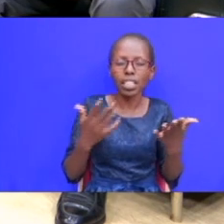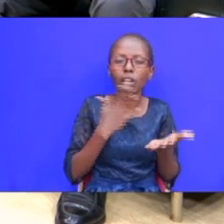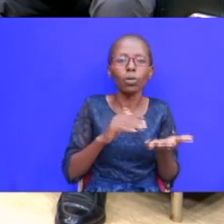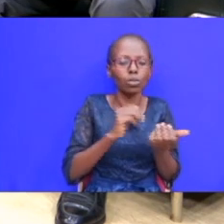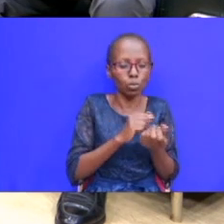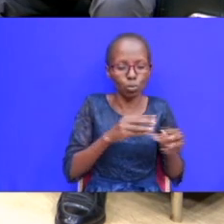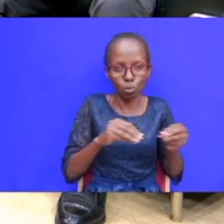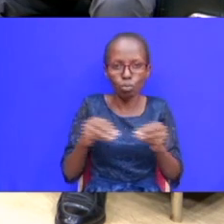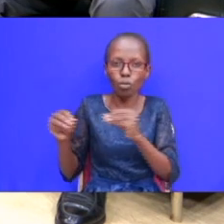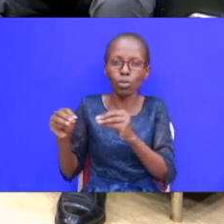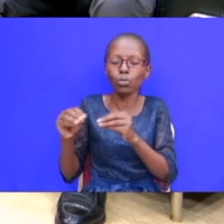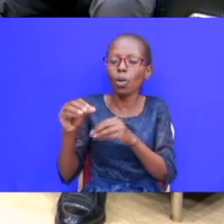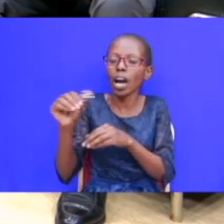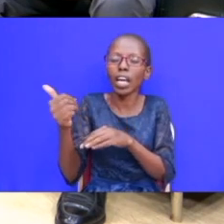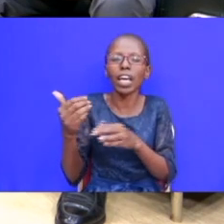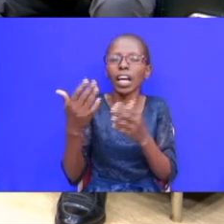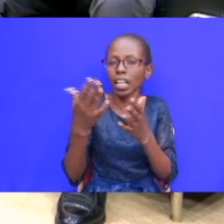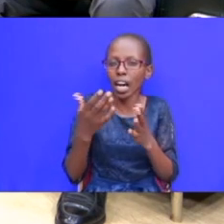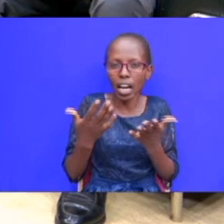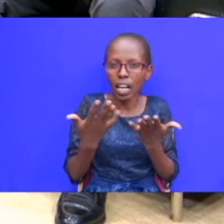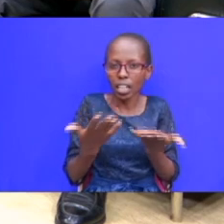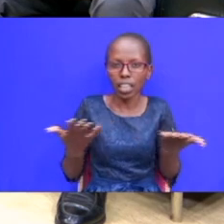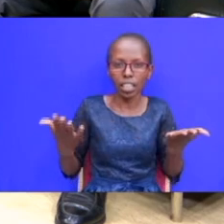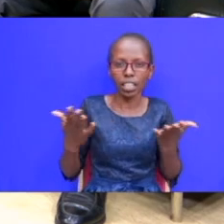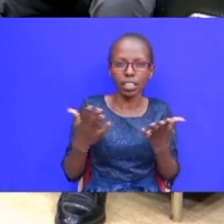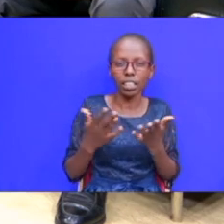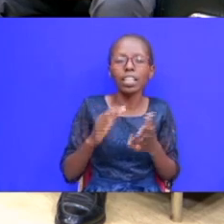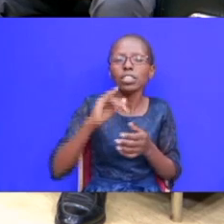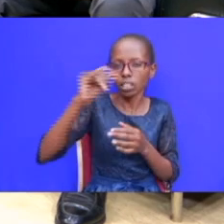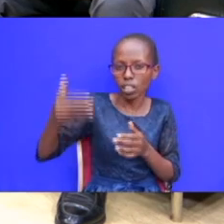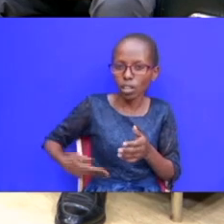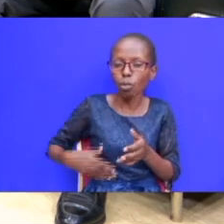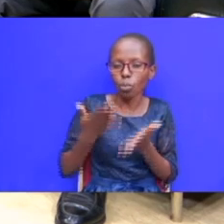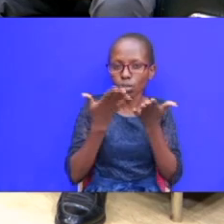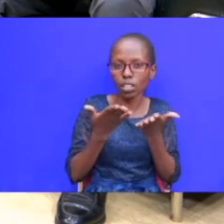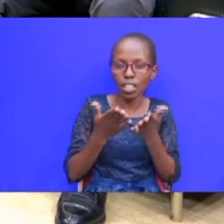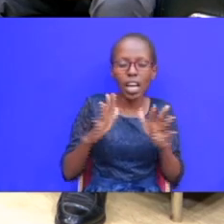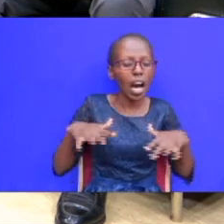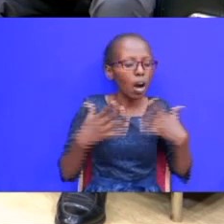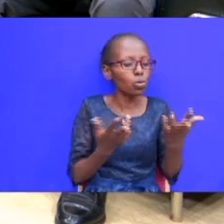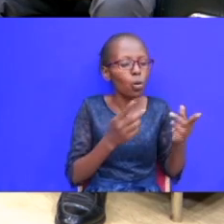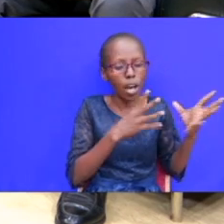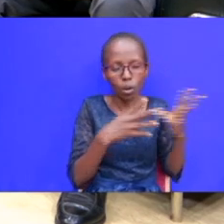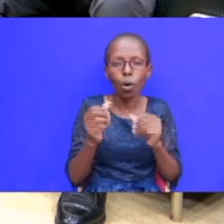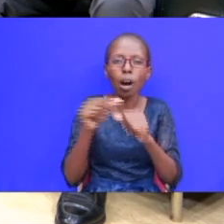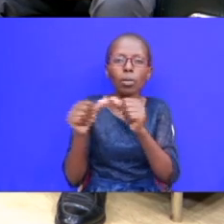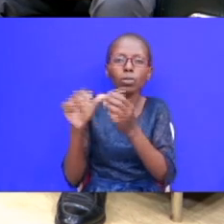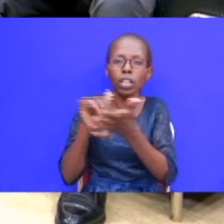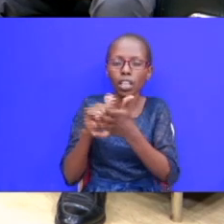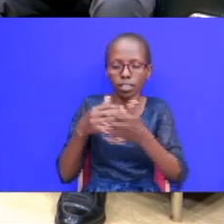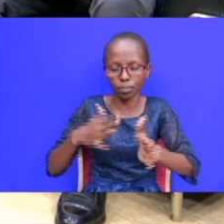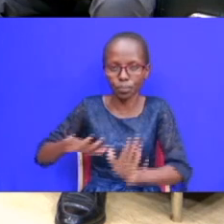another so that is where laban was i mean not laban but um jack was and so he was wondering how do i go about it okay let's read